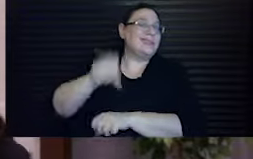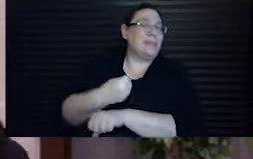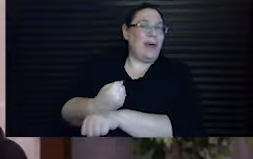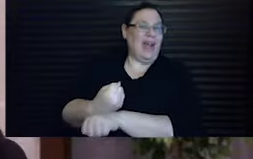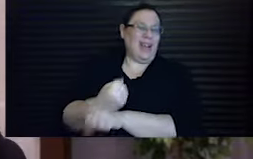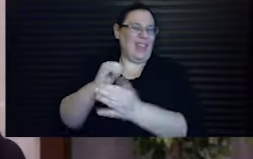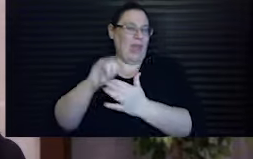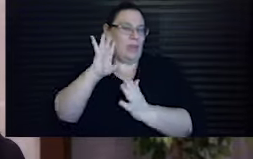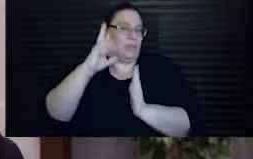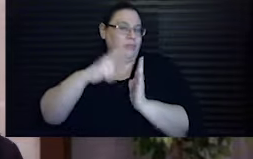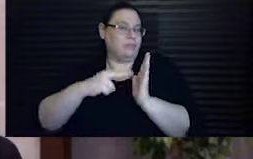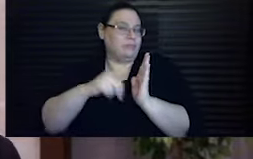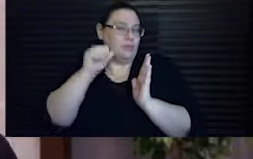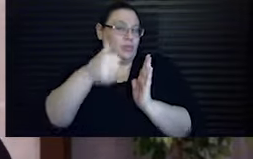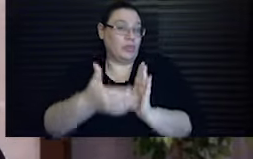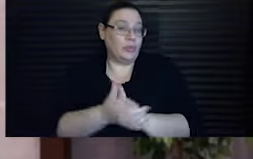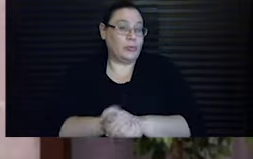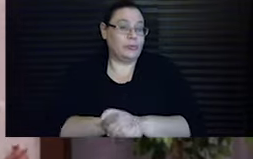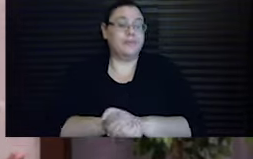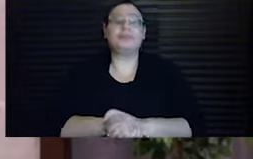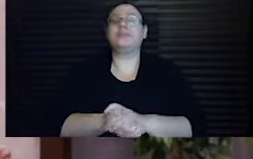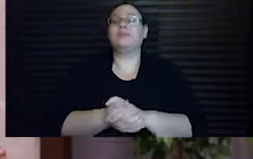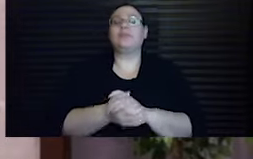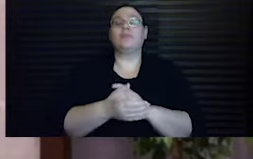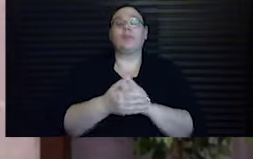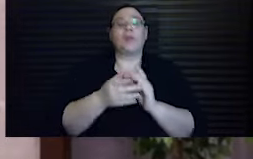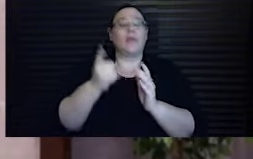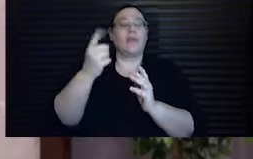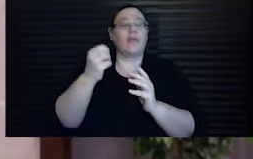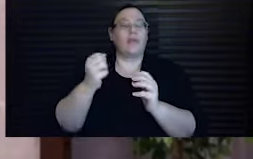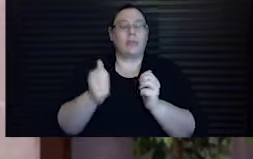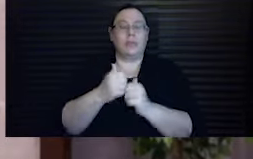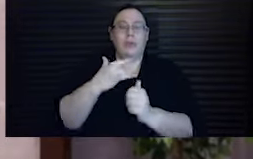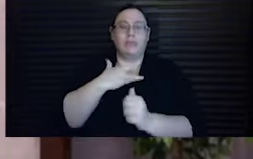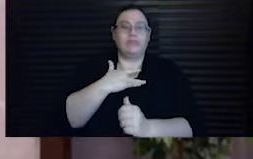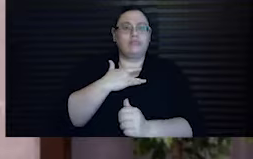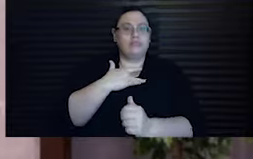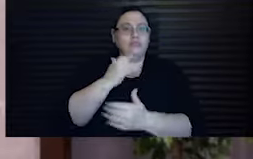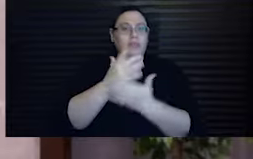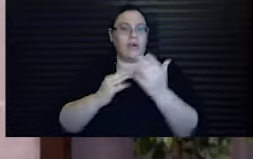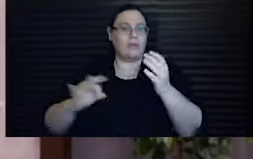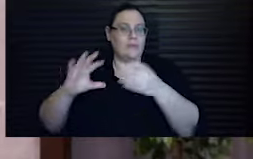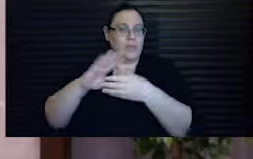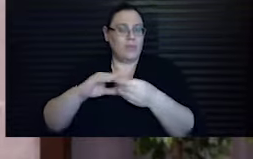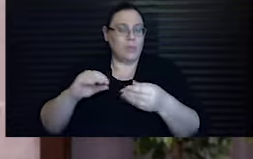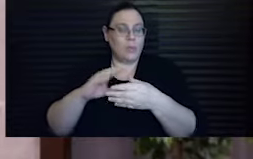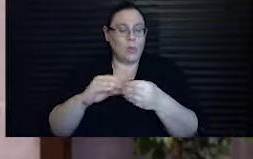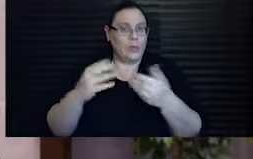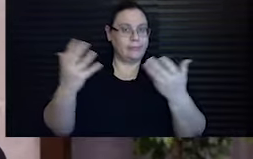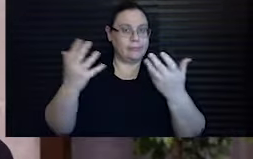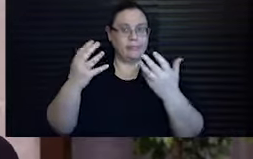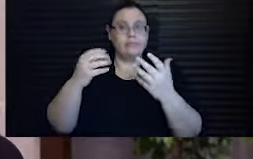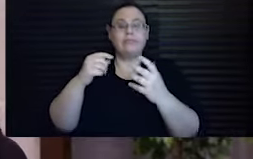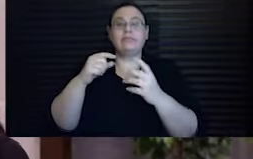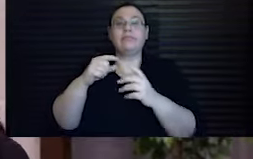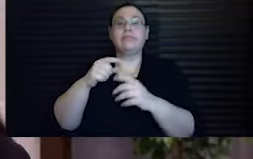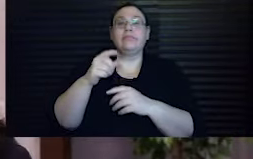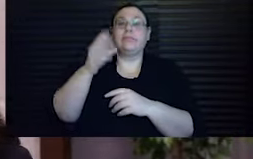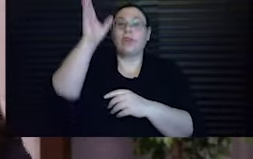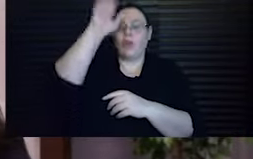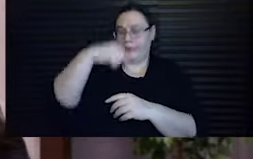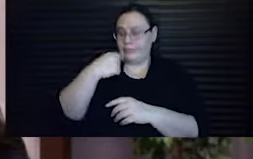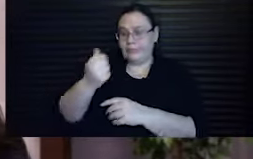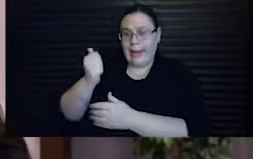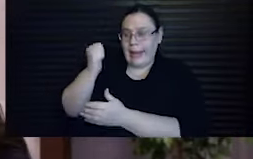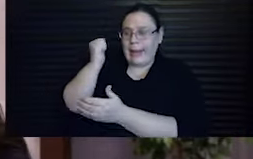will be reading tomorrow. Now, one of the most disturbing elements of this story is that when God